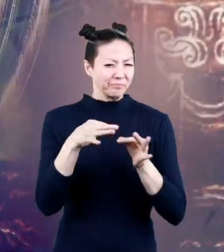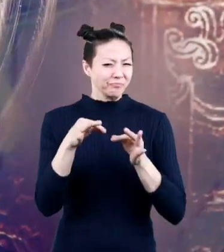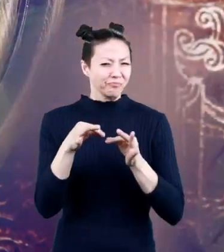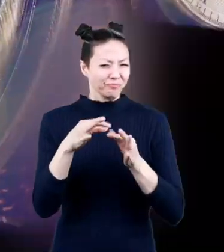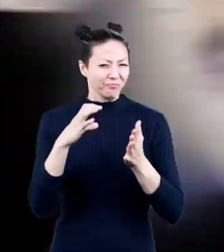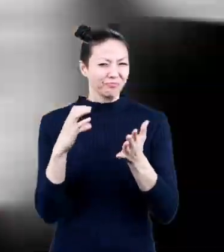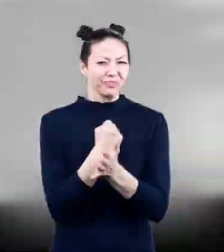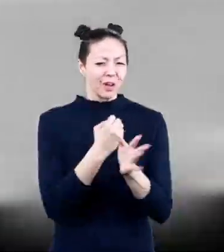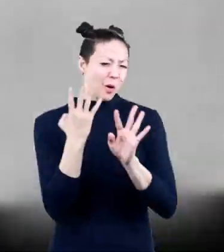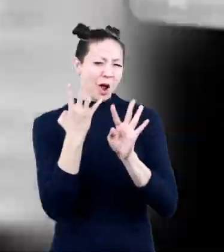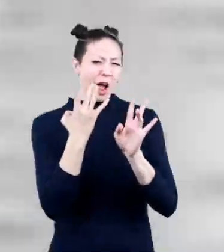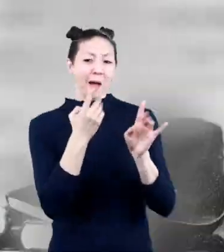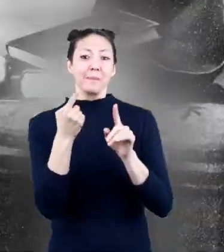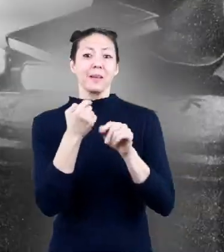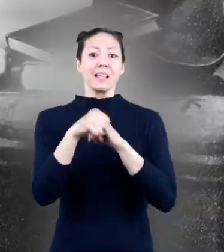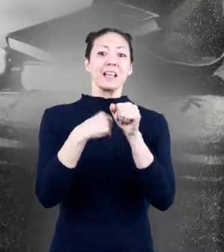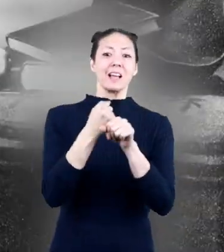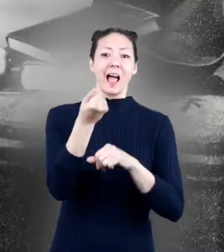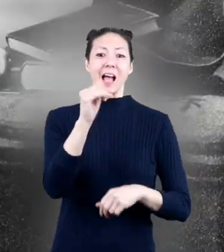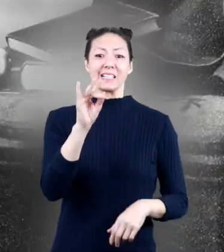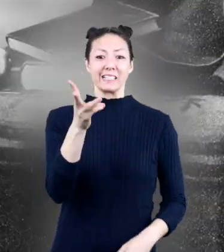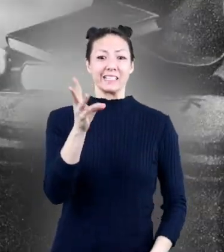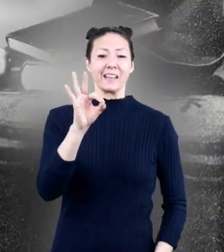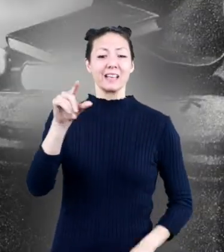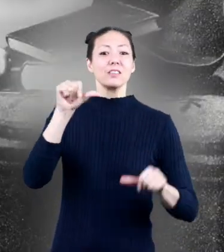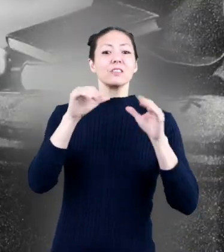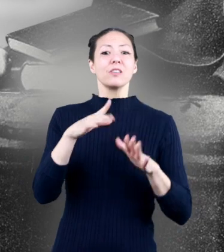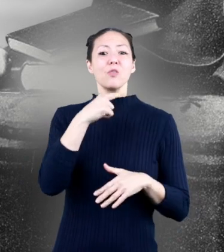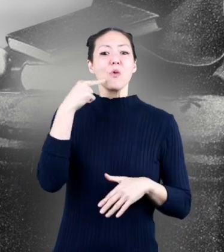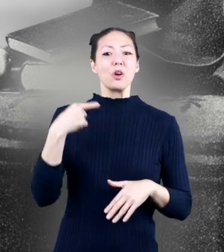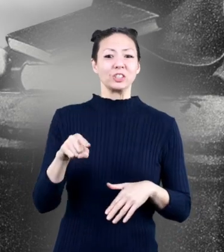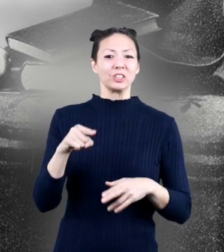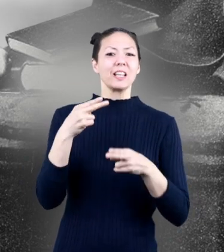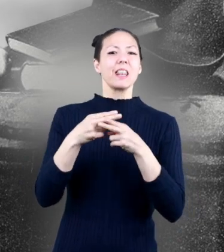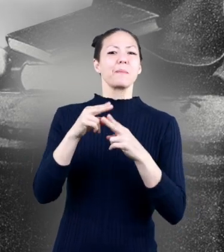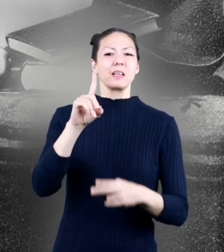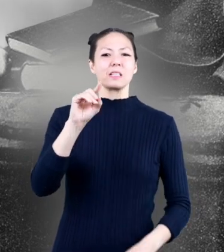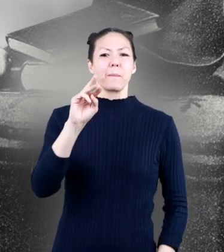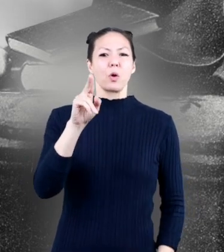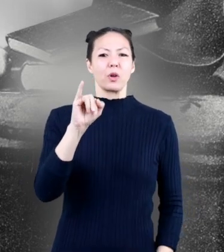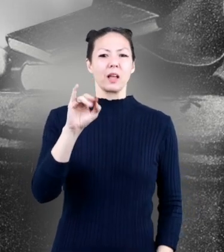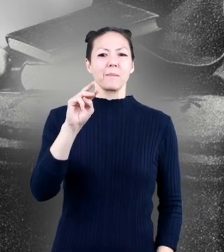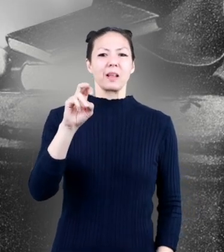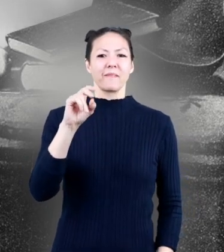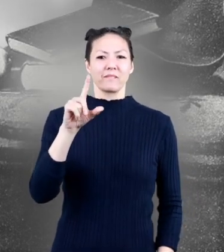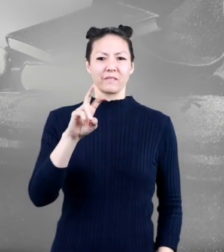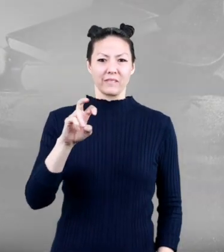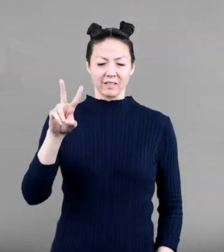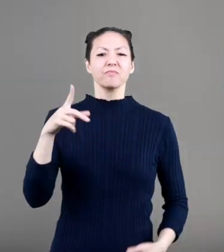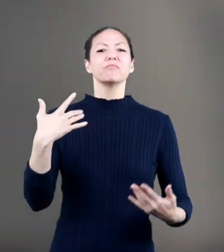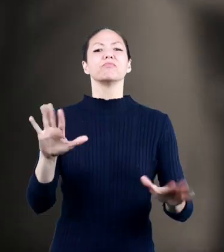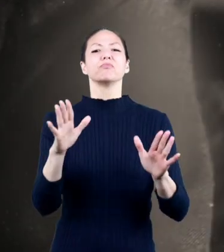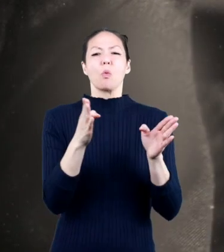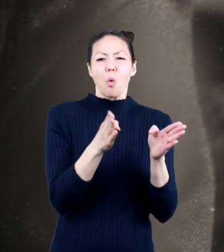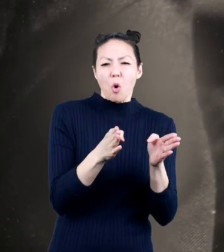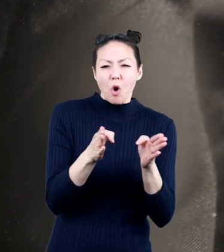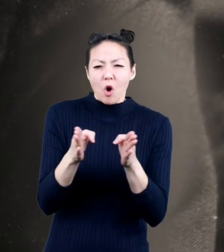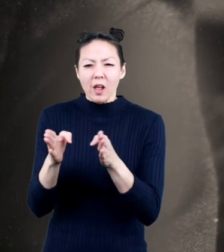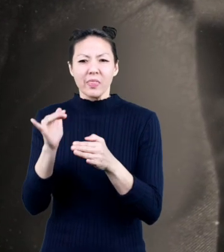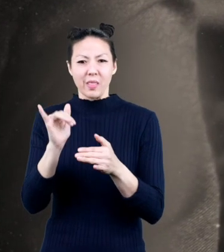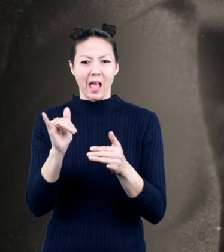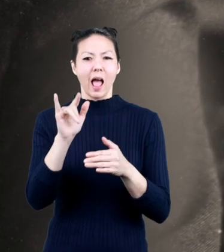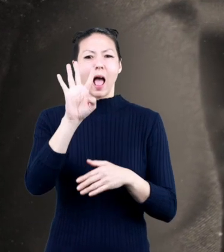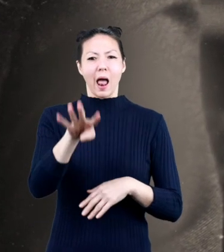way back in the year 1869 a russian chemist named dimitri mendeleev tried to organize